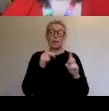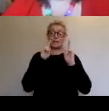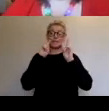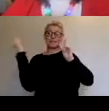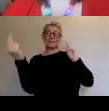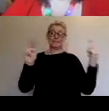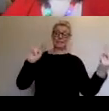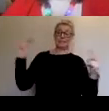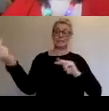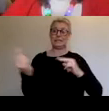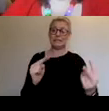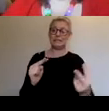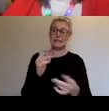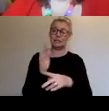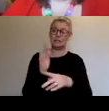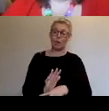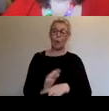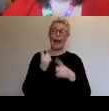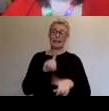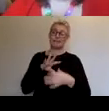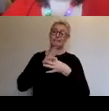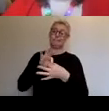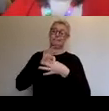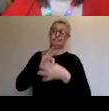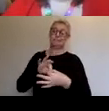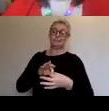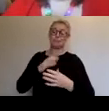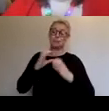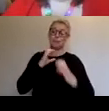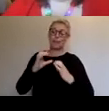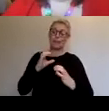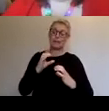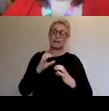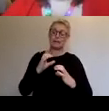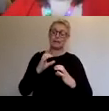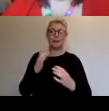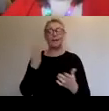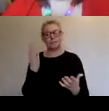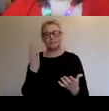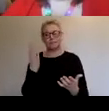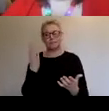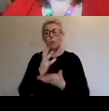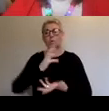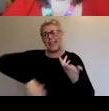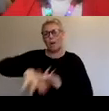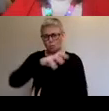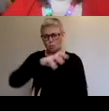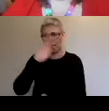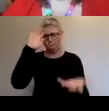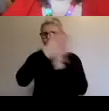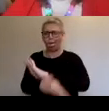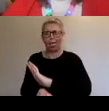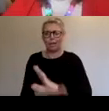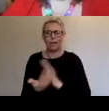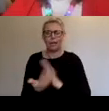show and to communicate through Twitch's chat function. If anyone was on it, it was complete chaos that just, you know, lots of kids